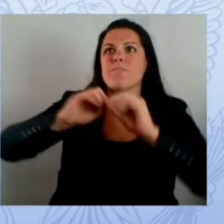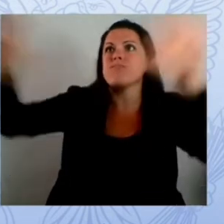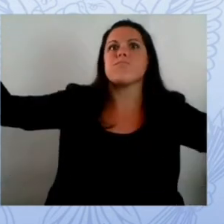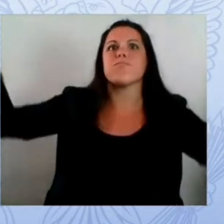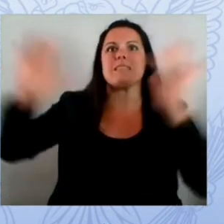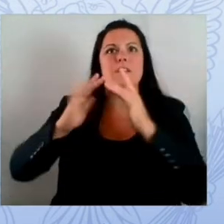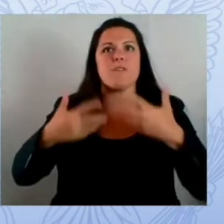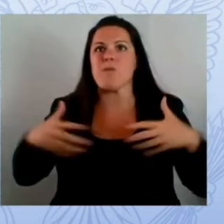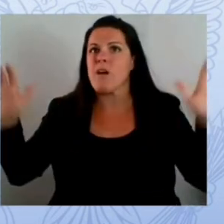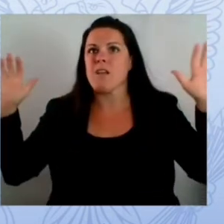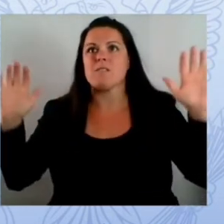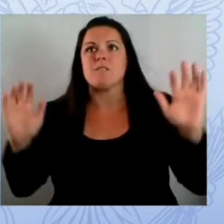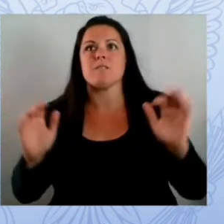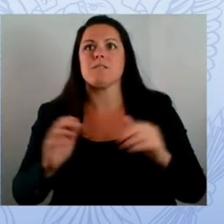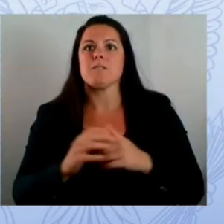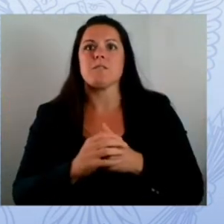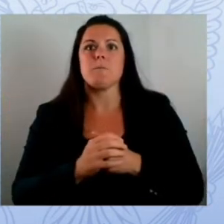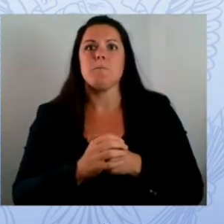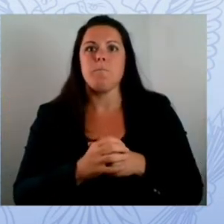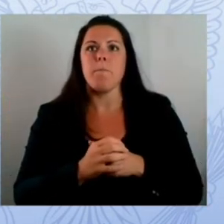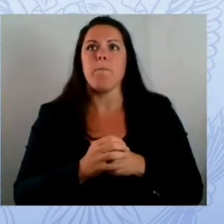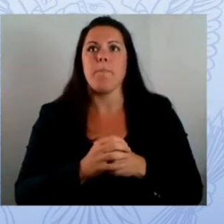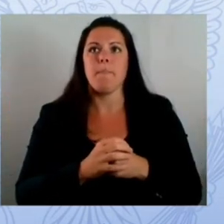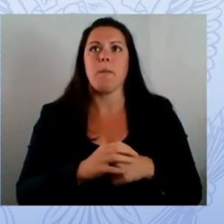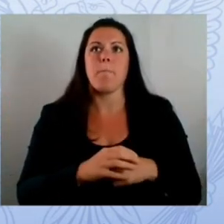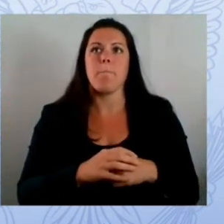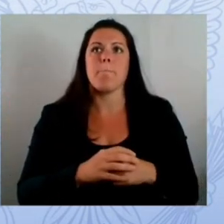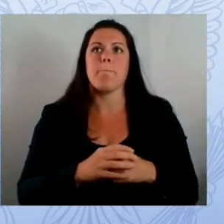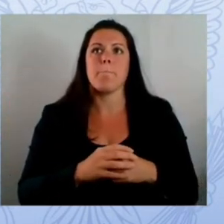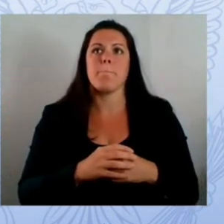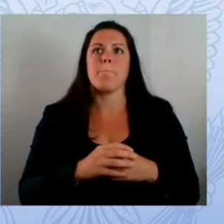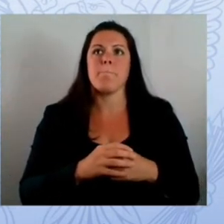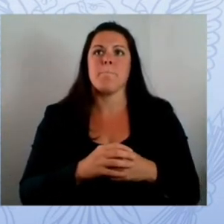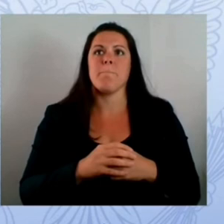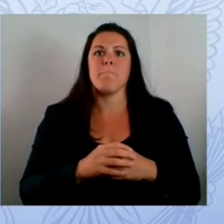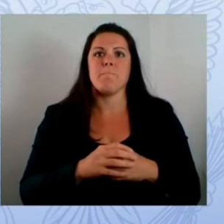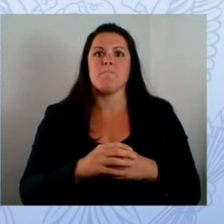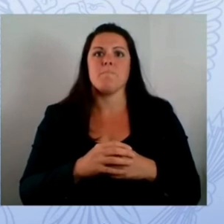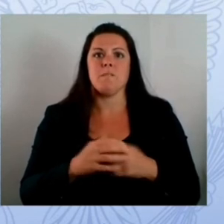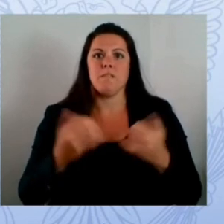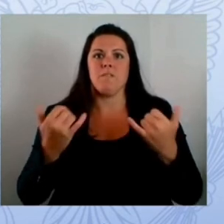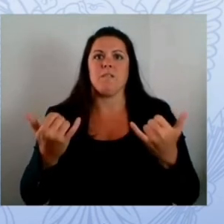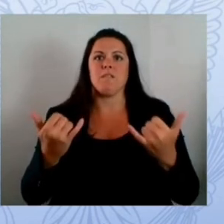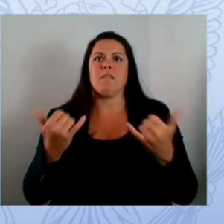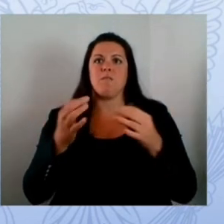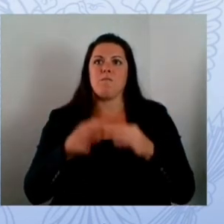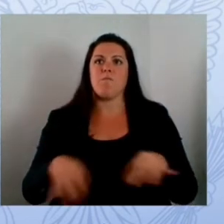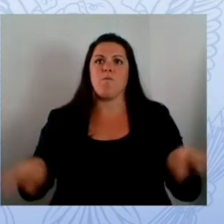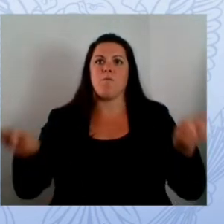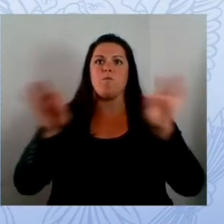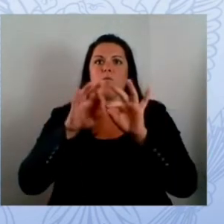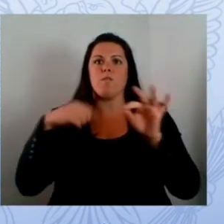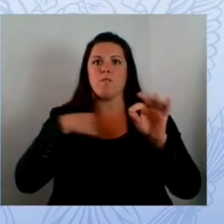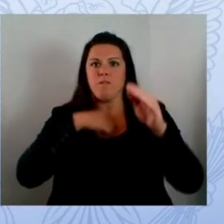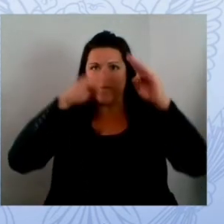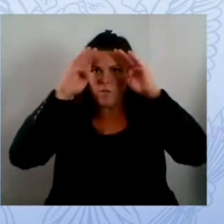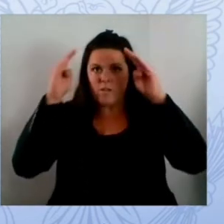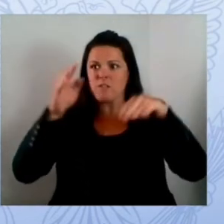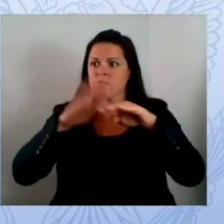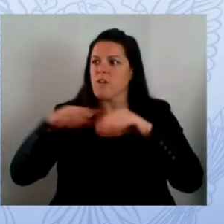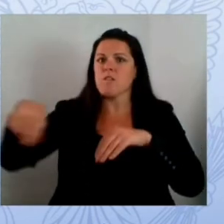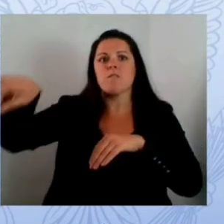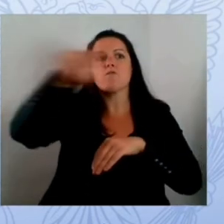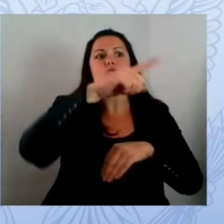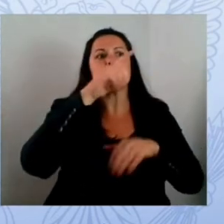people informed was incredibly important both to the government but of course to the students and the parents of the unified school district